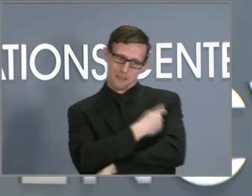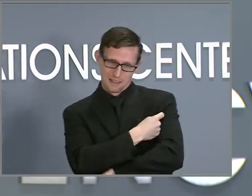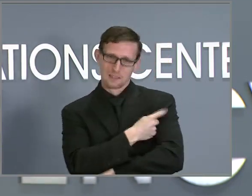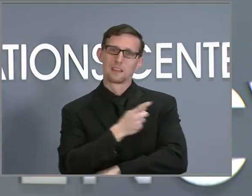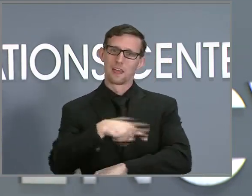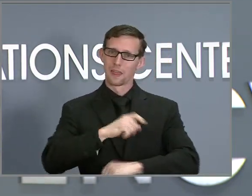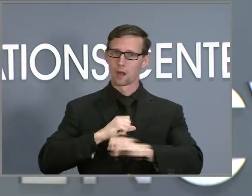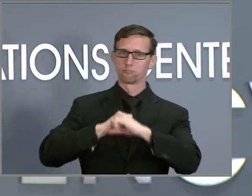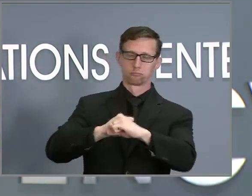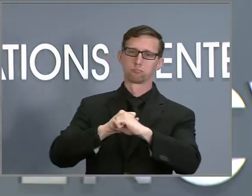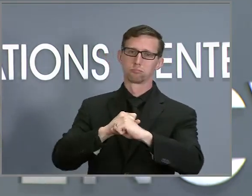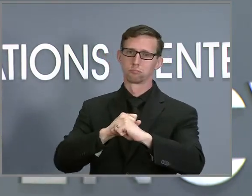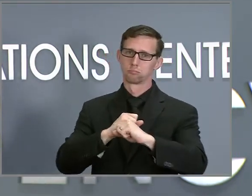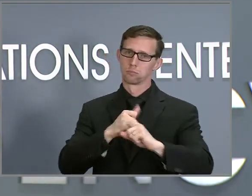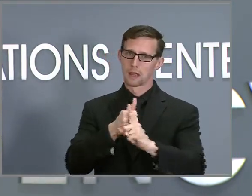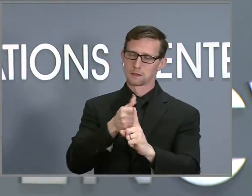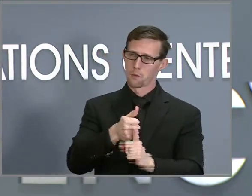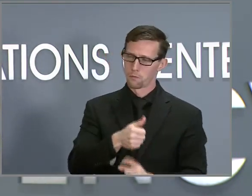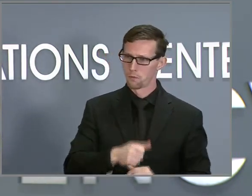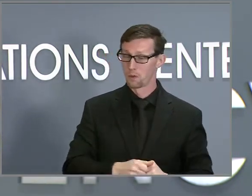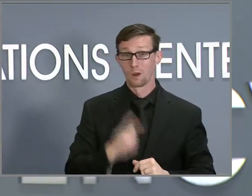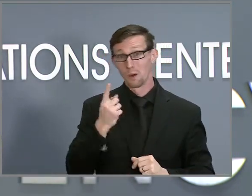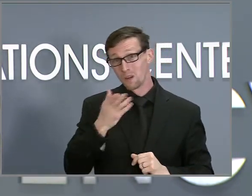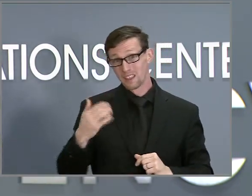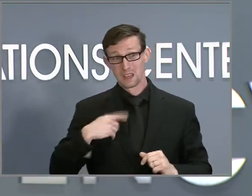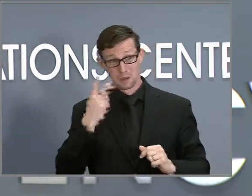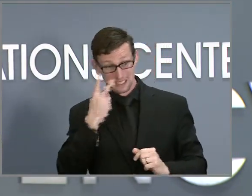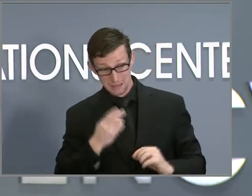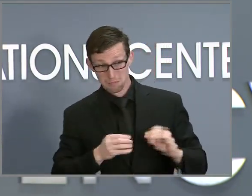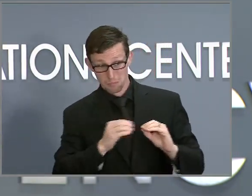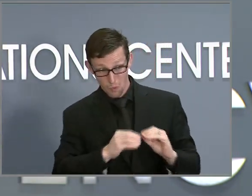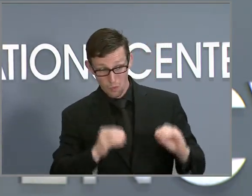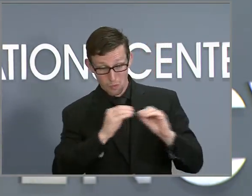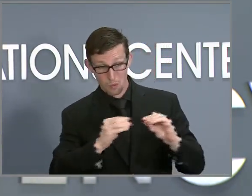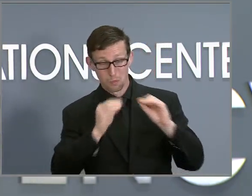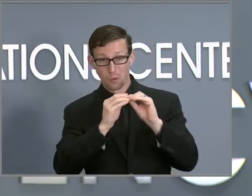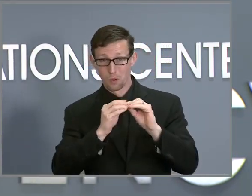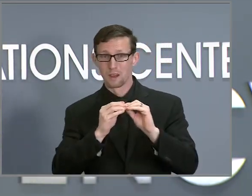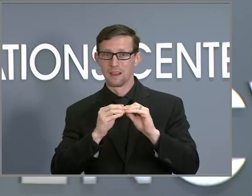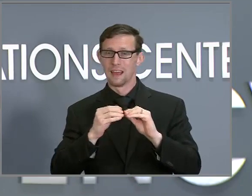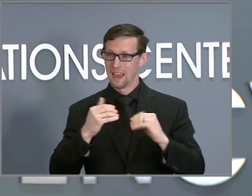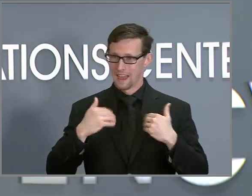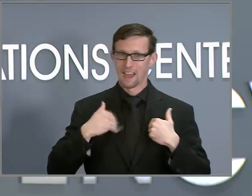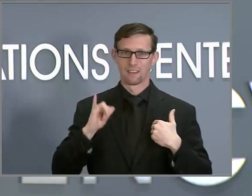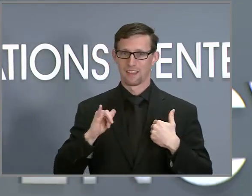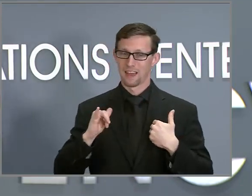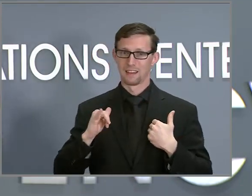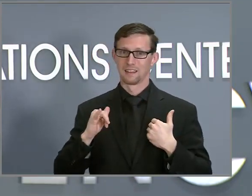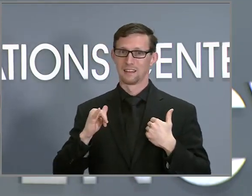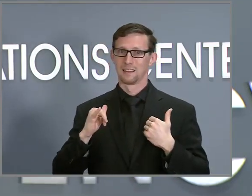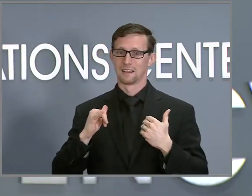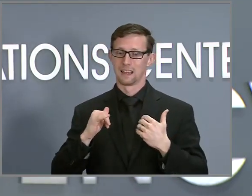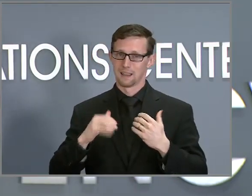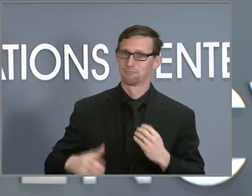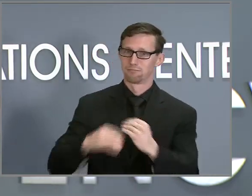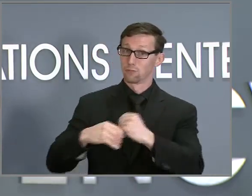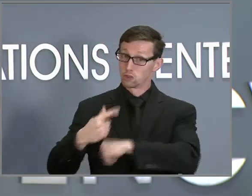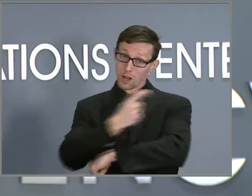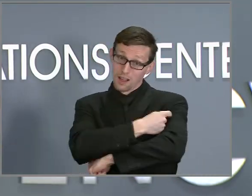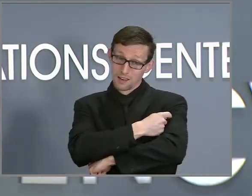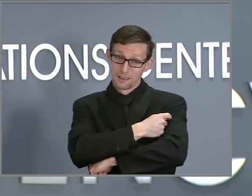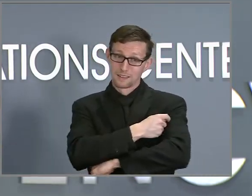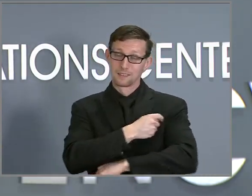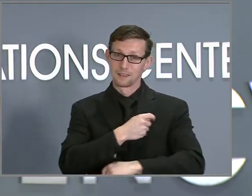of the things that we are seeing more and more that really being up to date on your vaccination is making sure you get boosted. Because with this